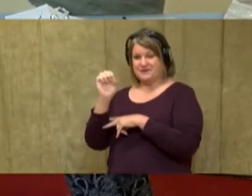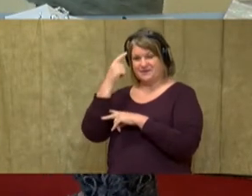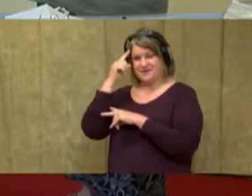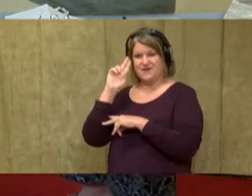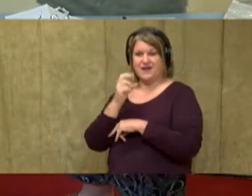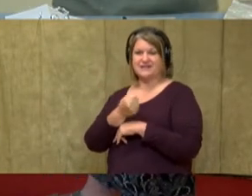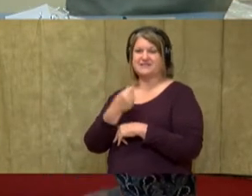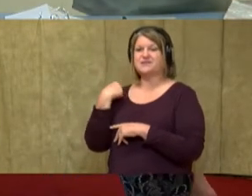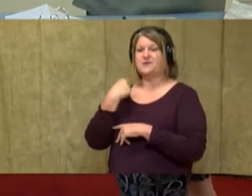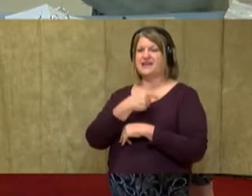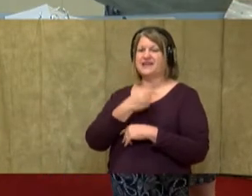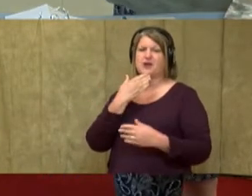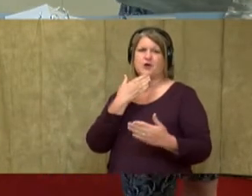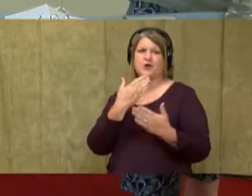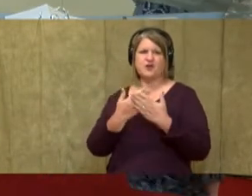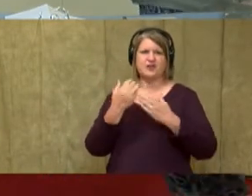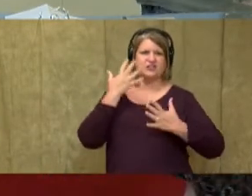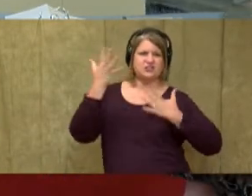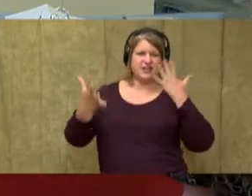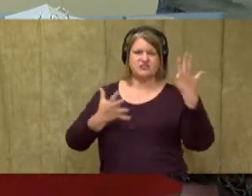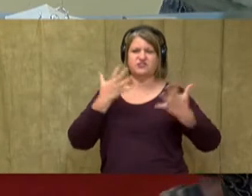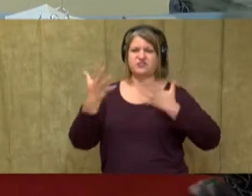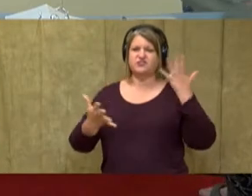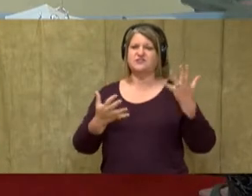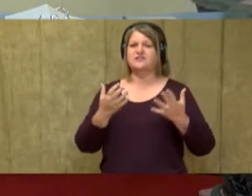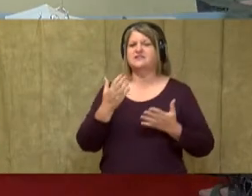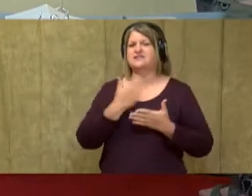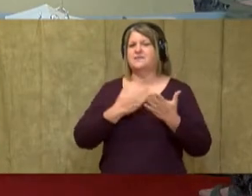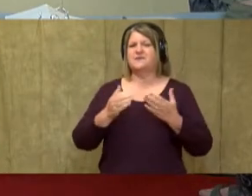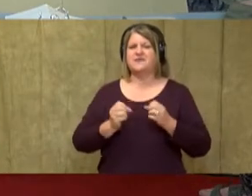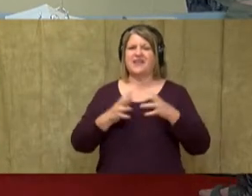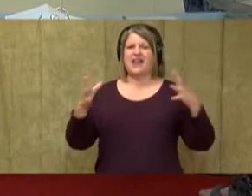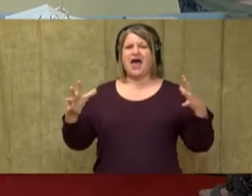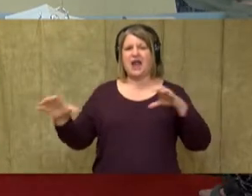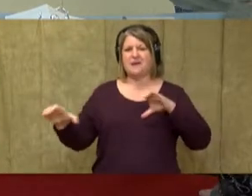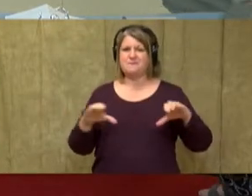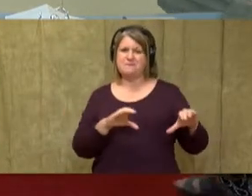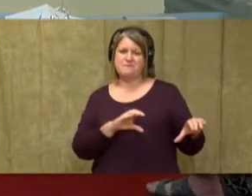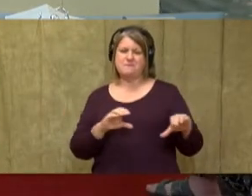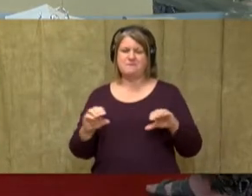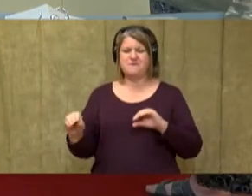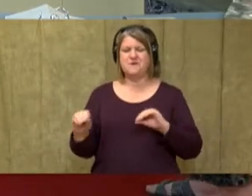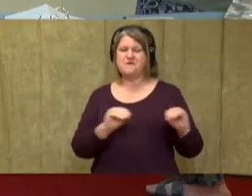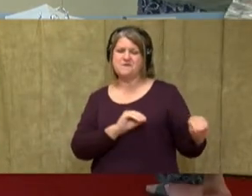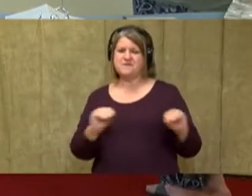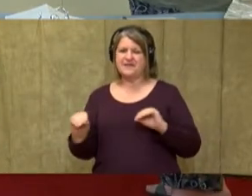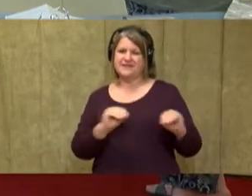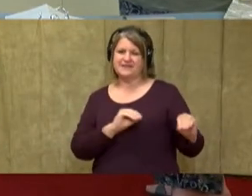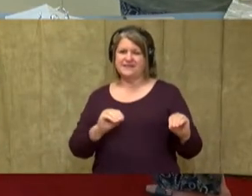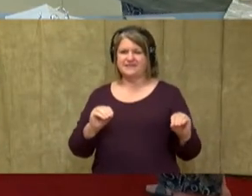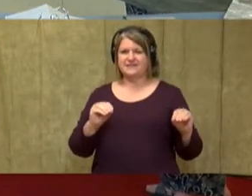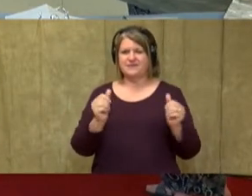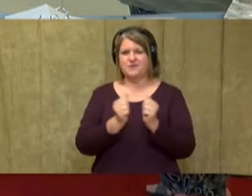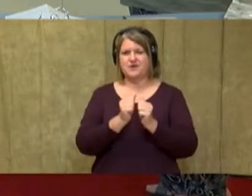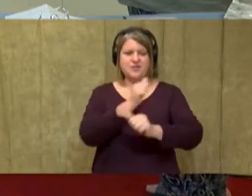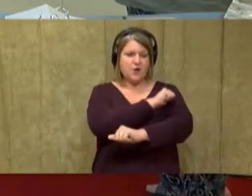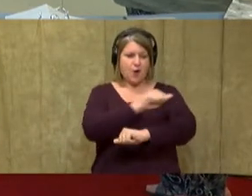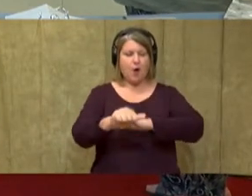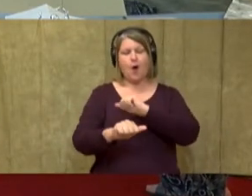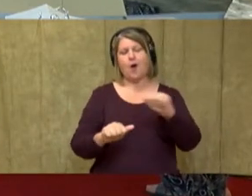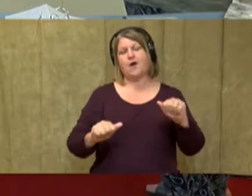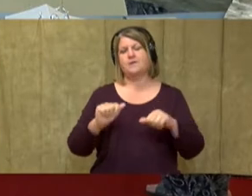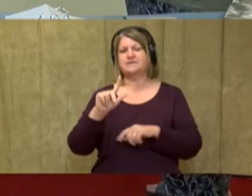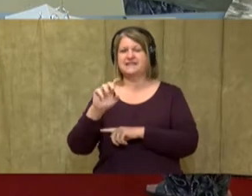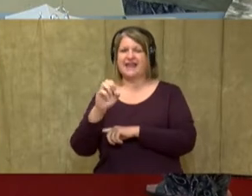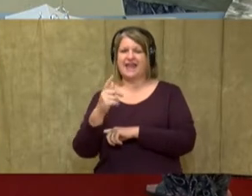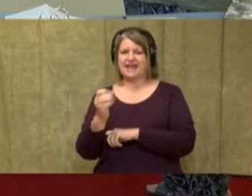can get a good gesture, something with a lot of movement where you move your arms and your legs. And then we'll draw four different gesture